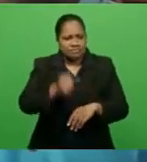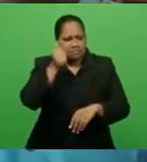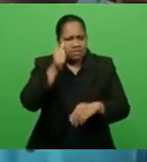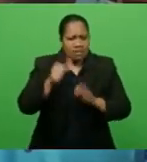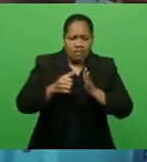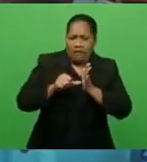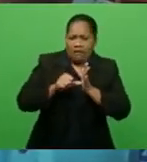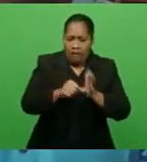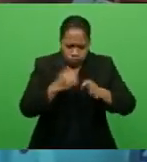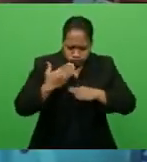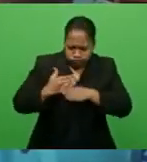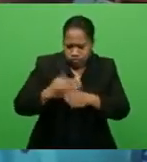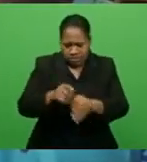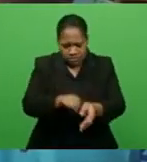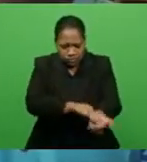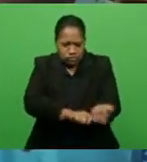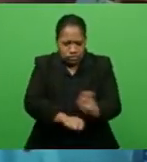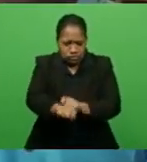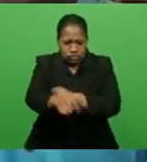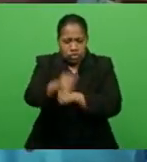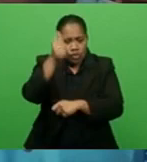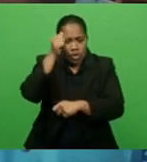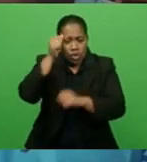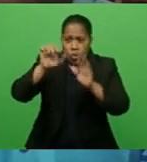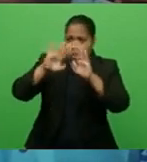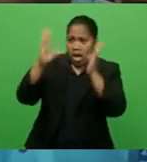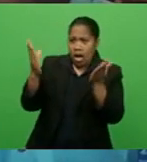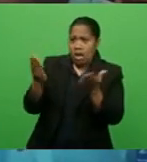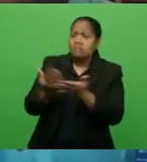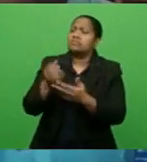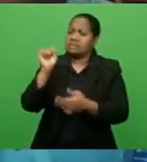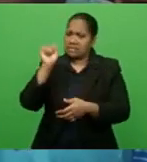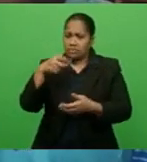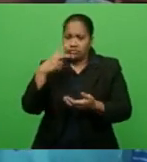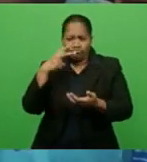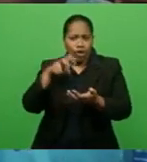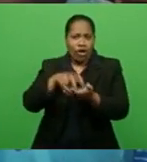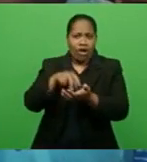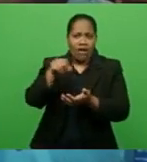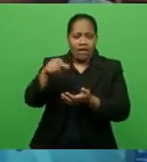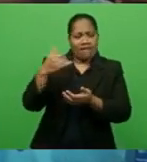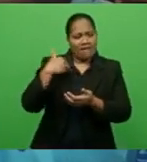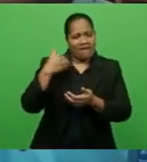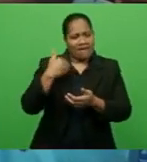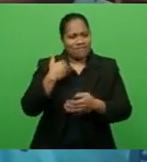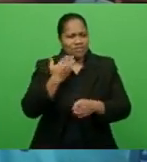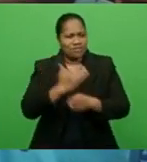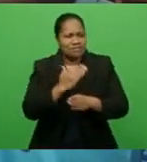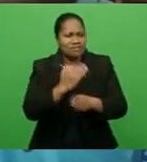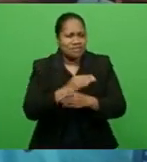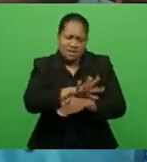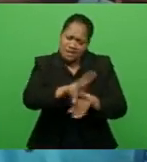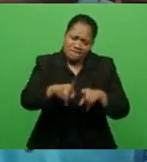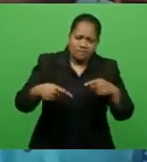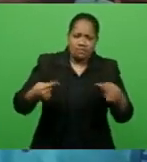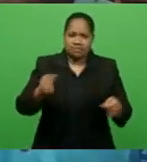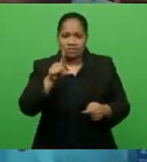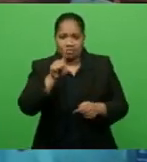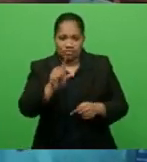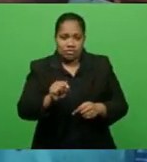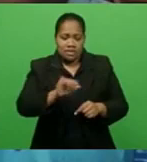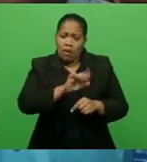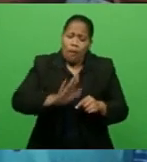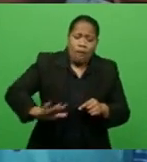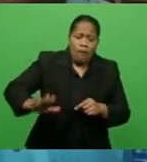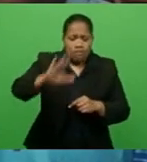worldwide our Riga certainly recognises the health professionals and everything they are doing in every country.